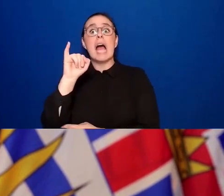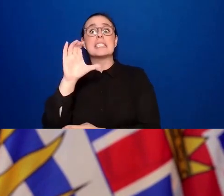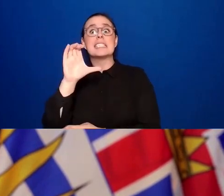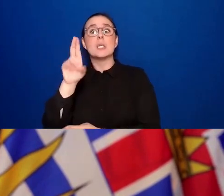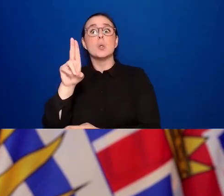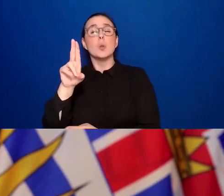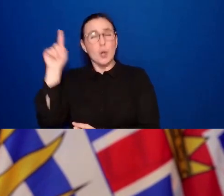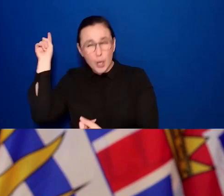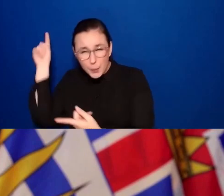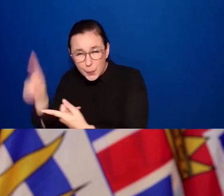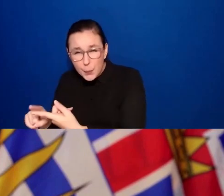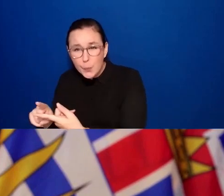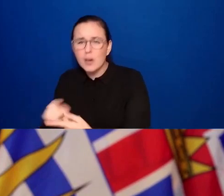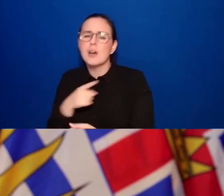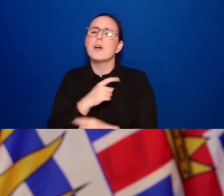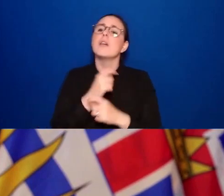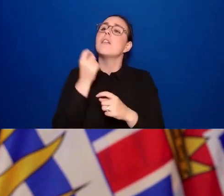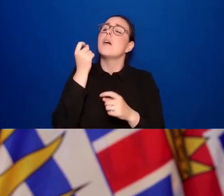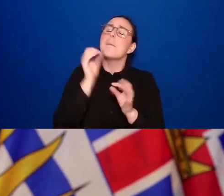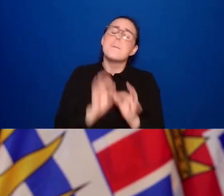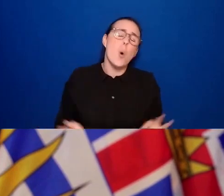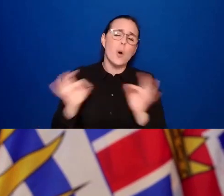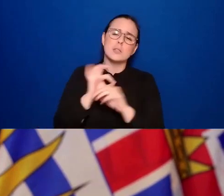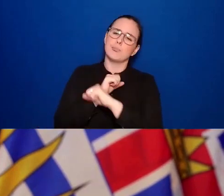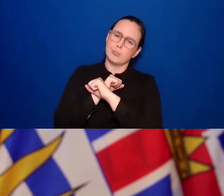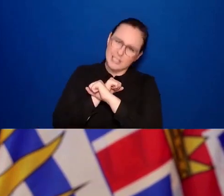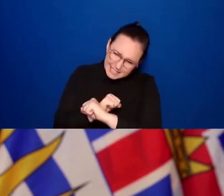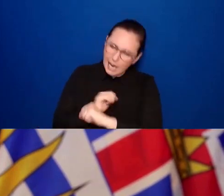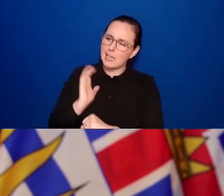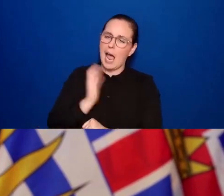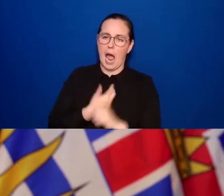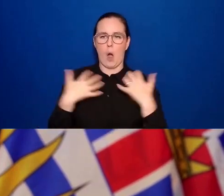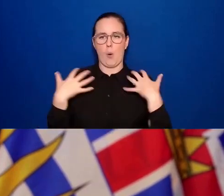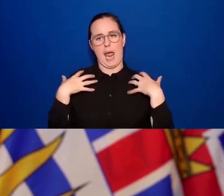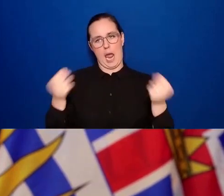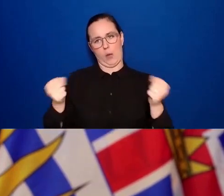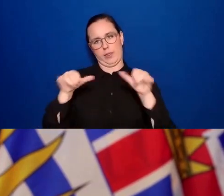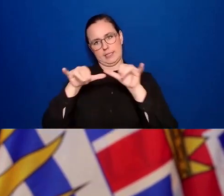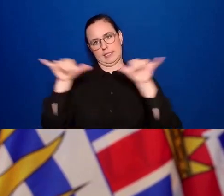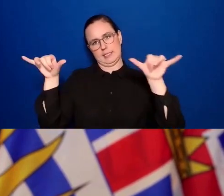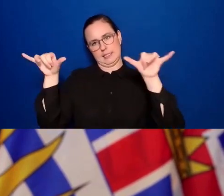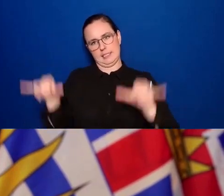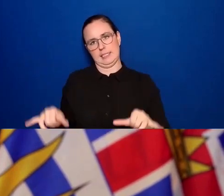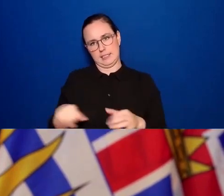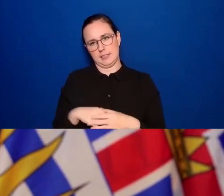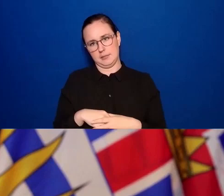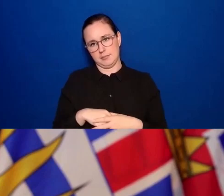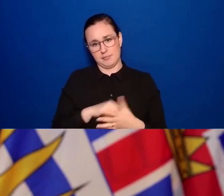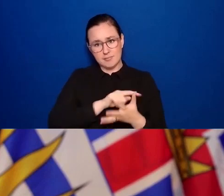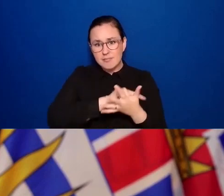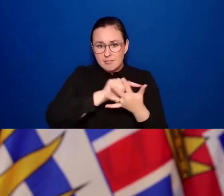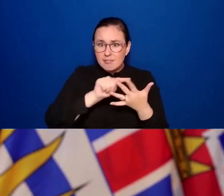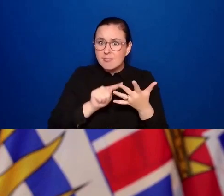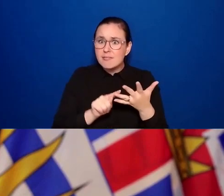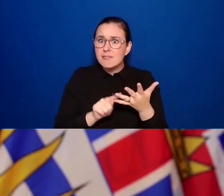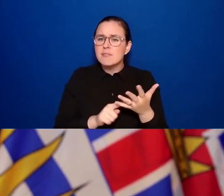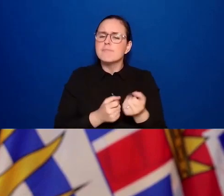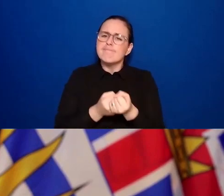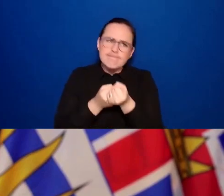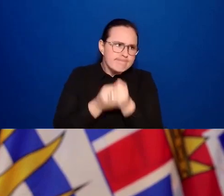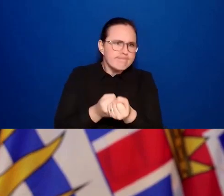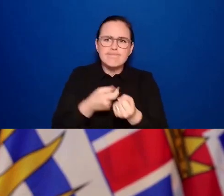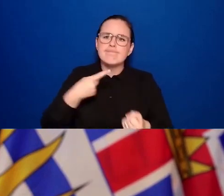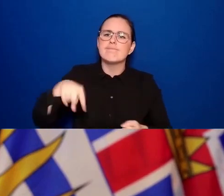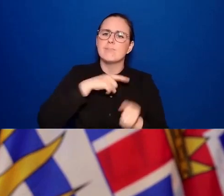are the tools that will allow us to continue to come together and to have those interactions, to have those businesses, to have those events